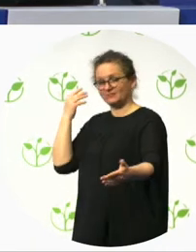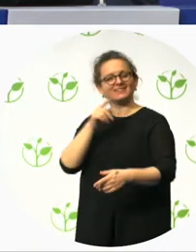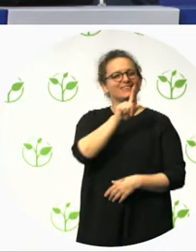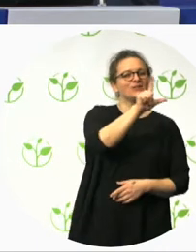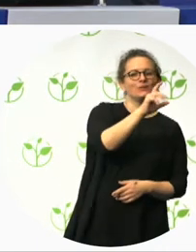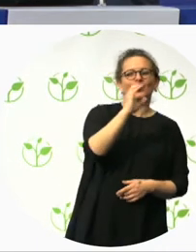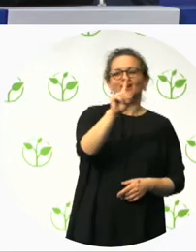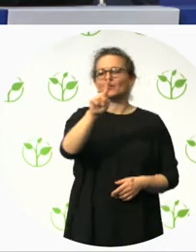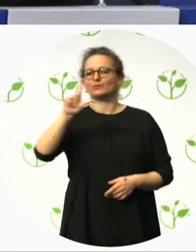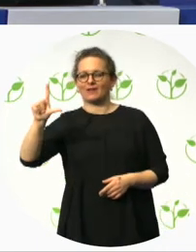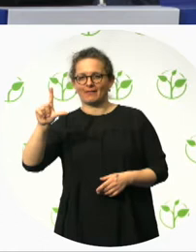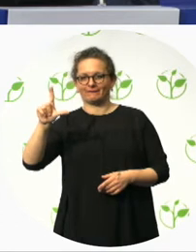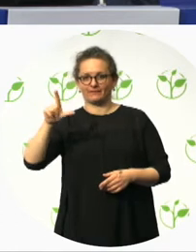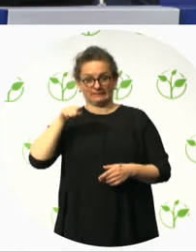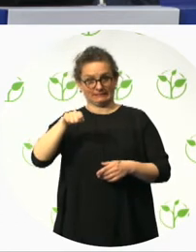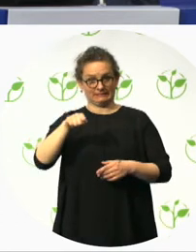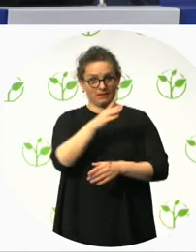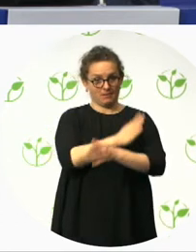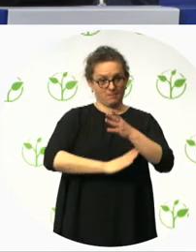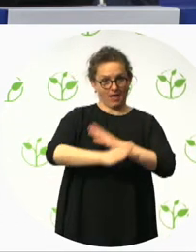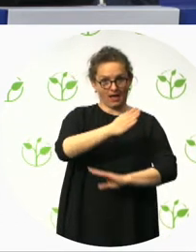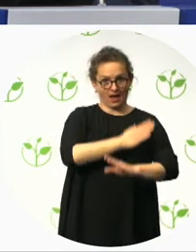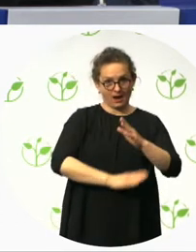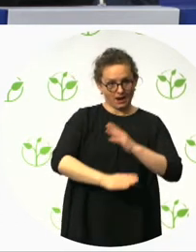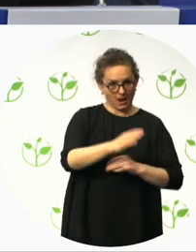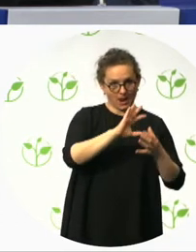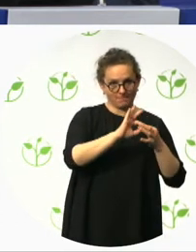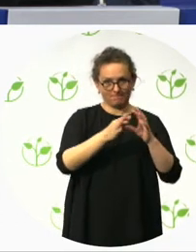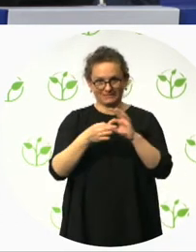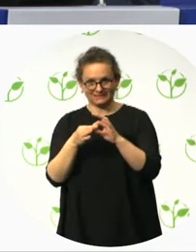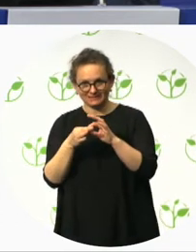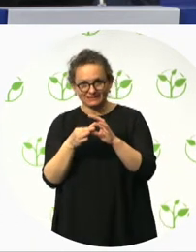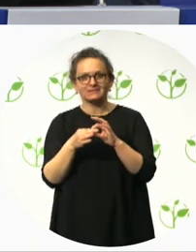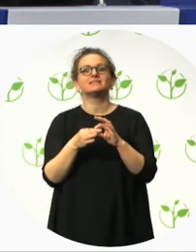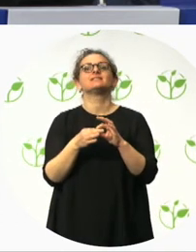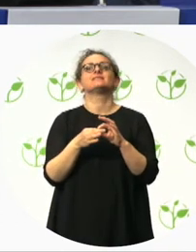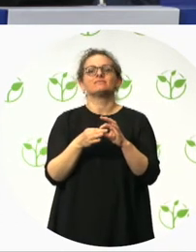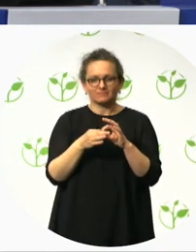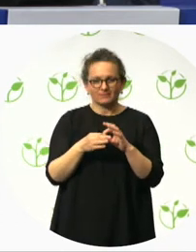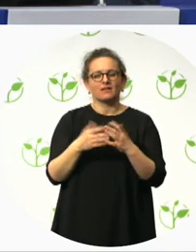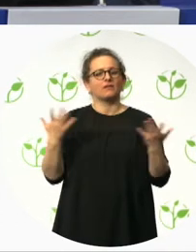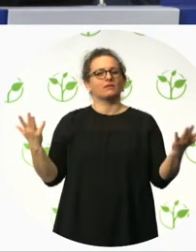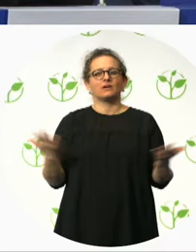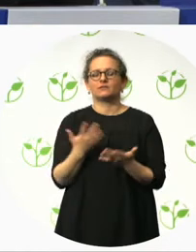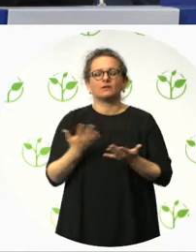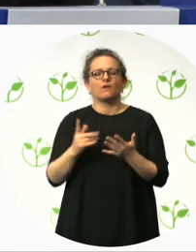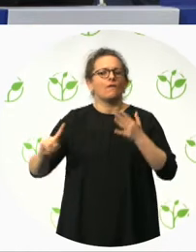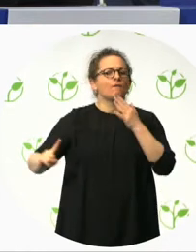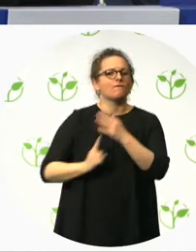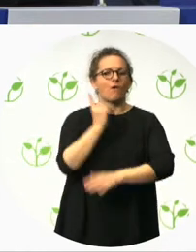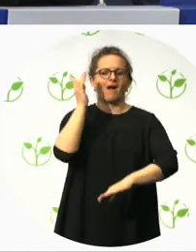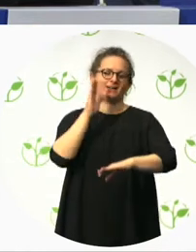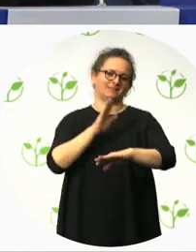Paralympic games ever. And I don't think that's a coincidence. It was the first ever sold out Paralympic games, which was quite a milestone.